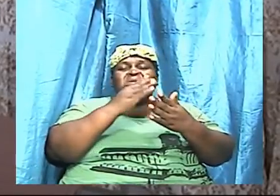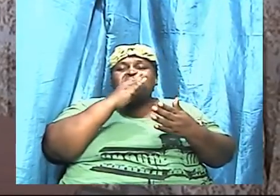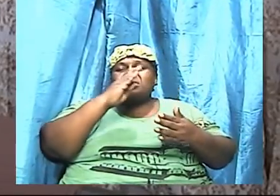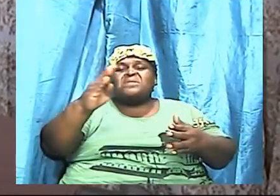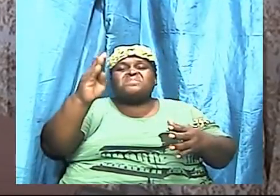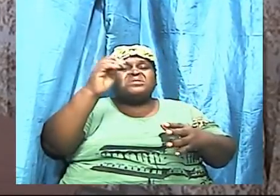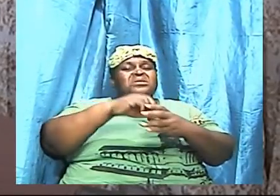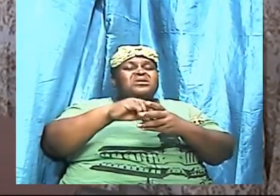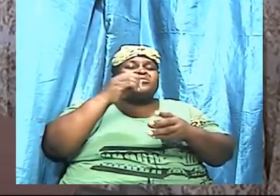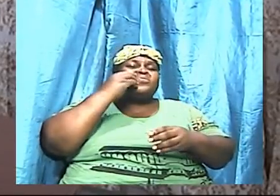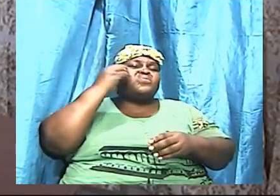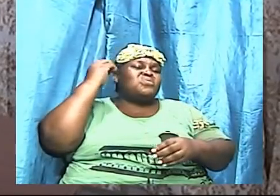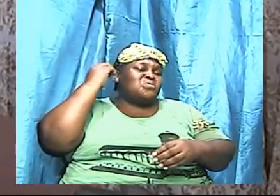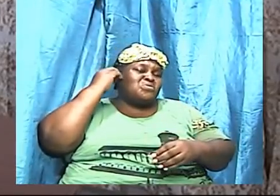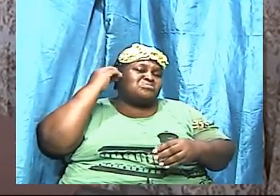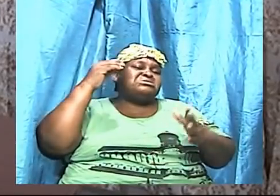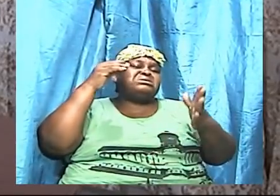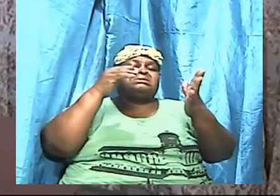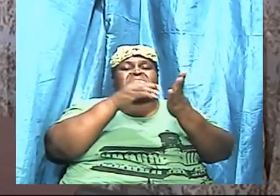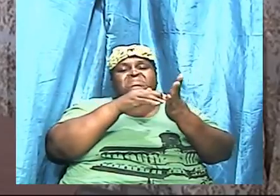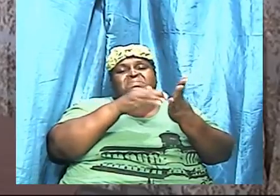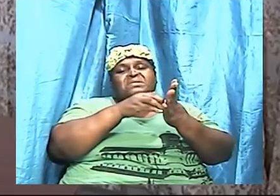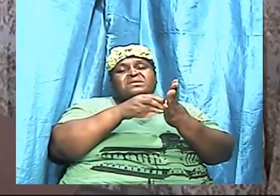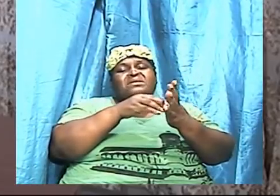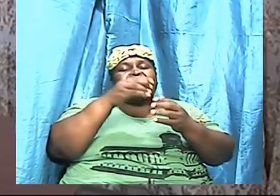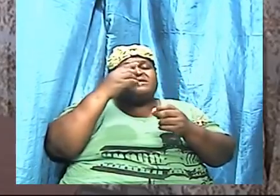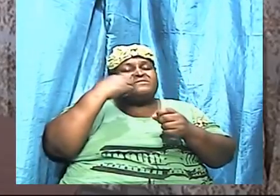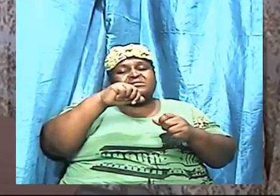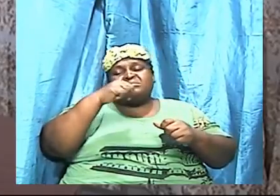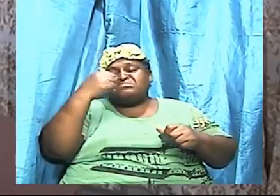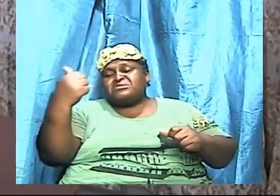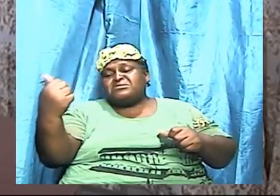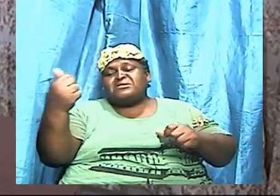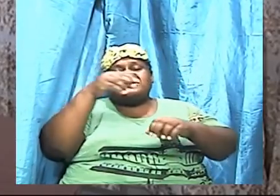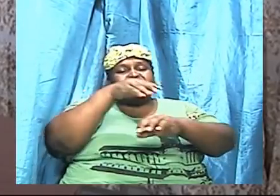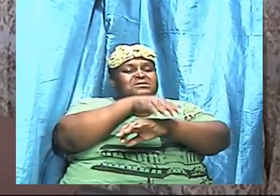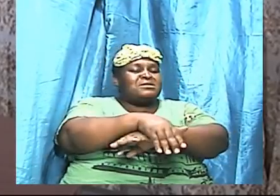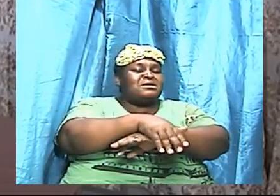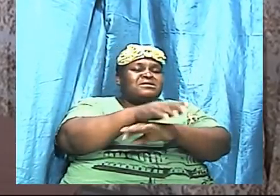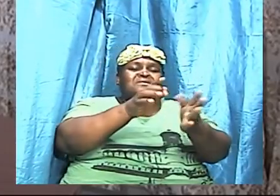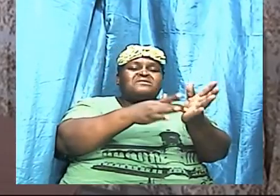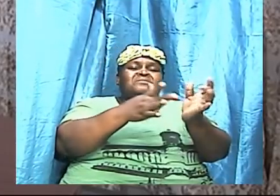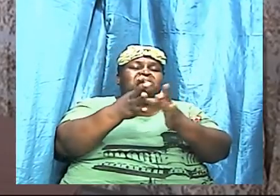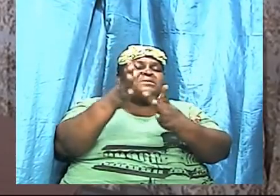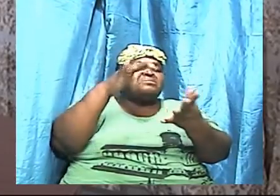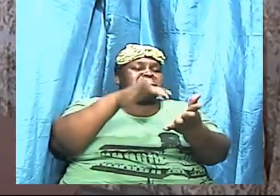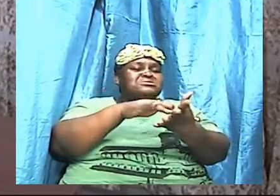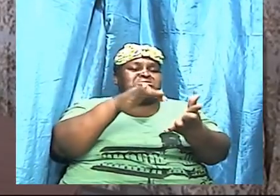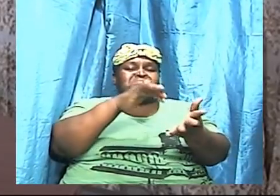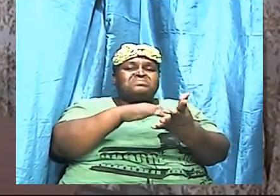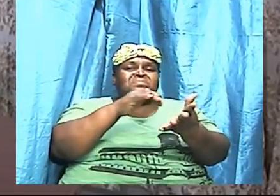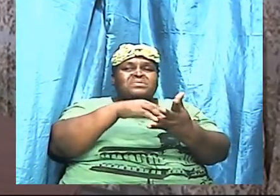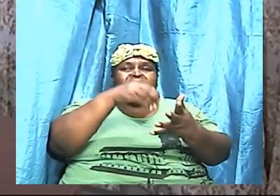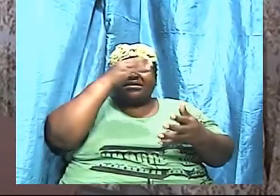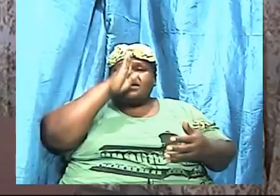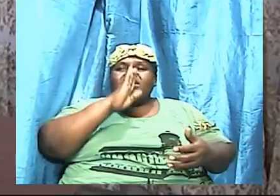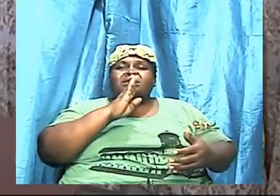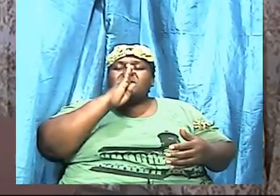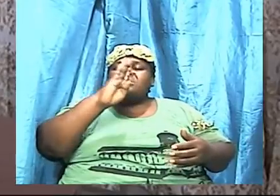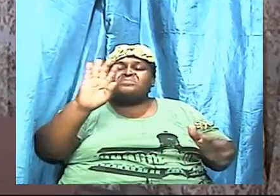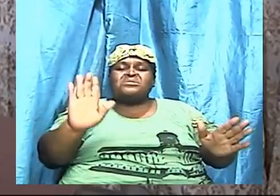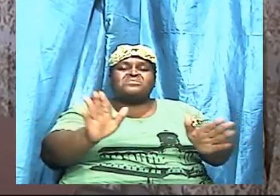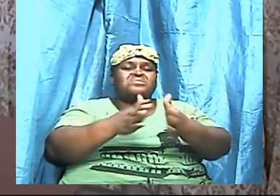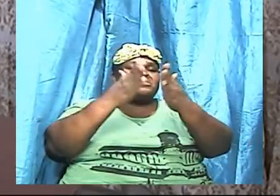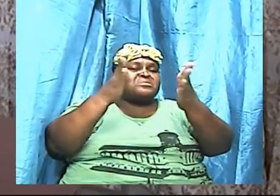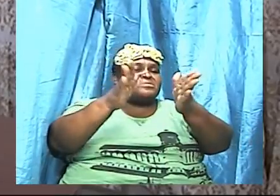our homes again for another night of Bible study and God be praised.